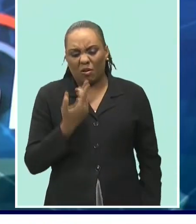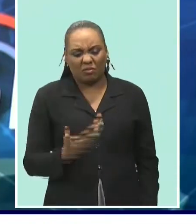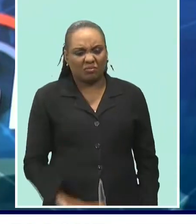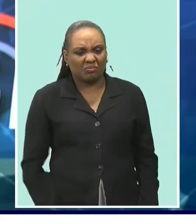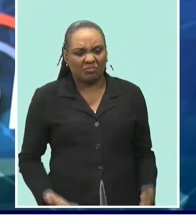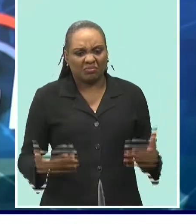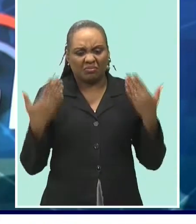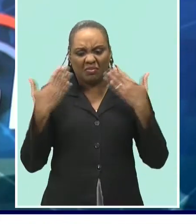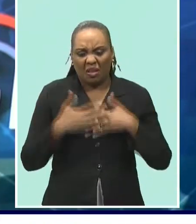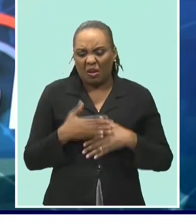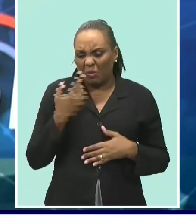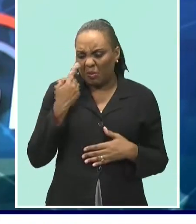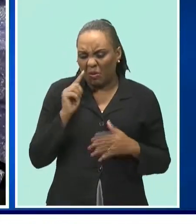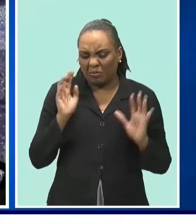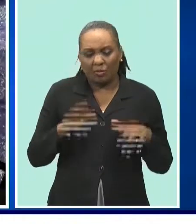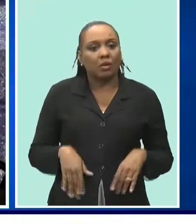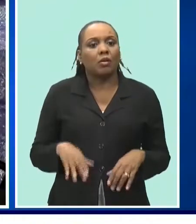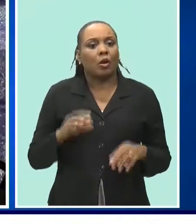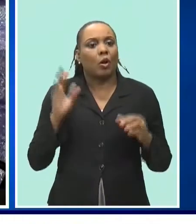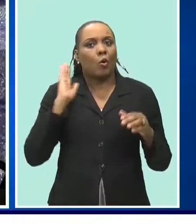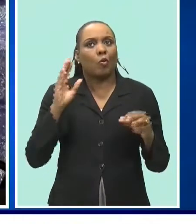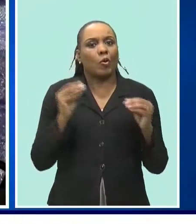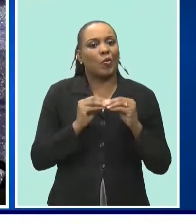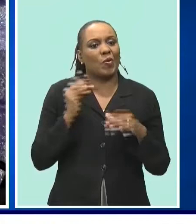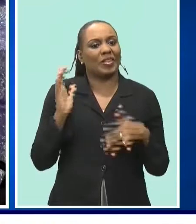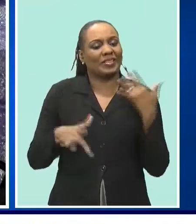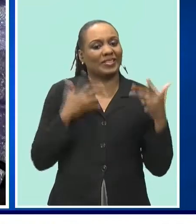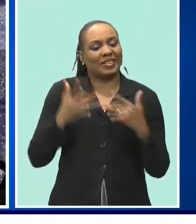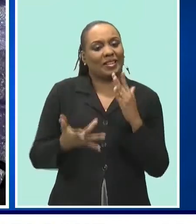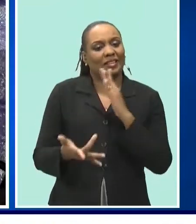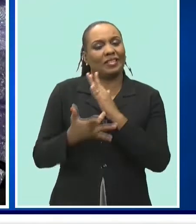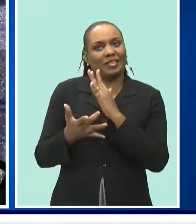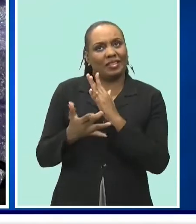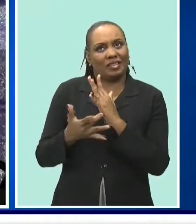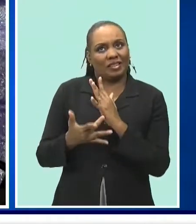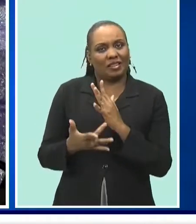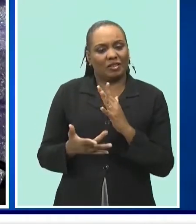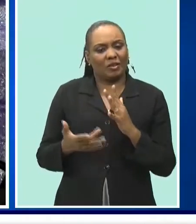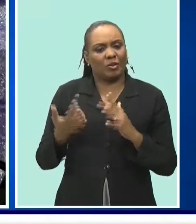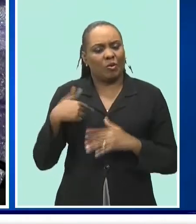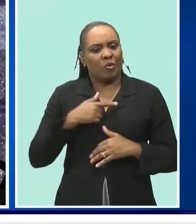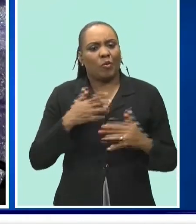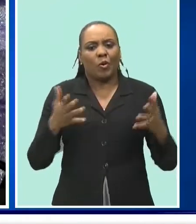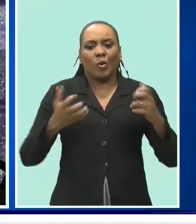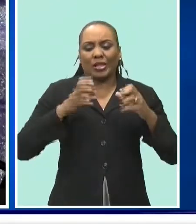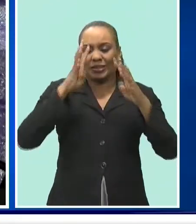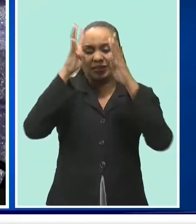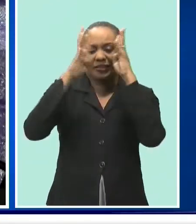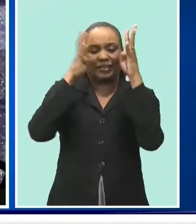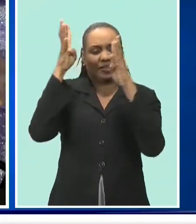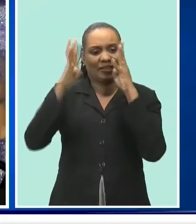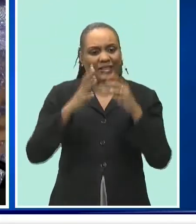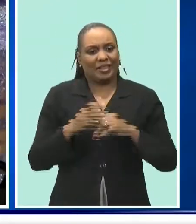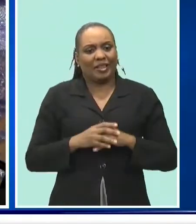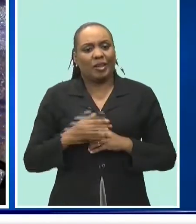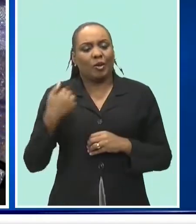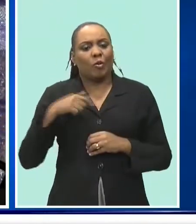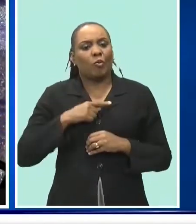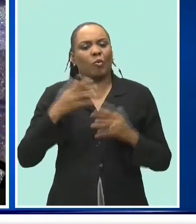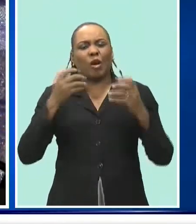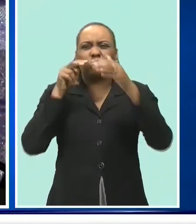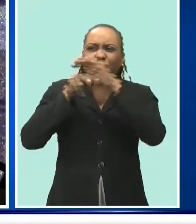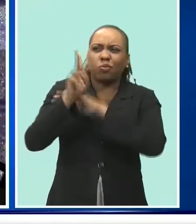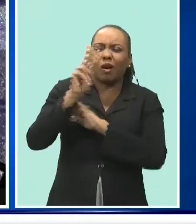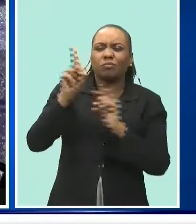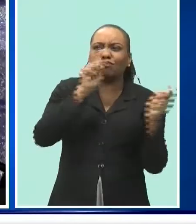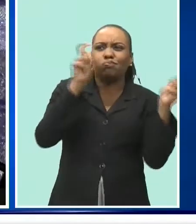more initiatives we'll be rolling out some exciting technologies disruptive technologies is my aim this year i modernized